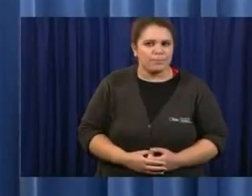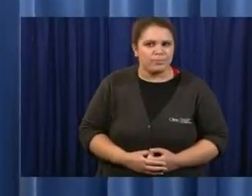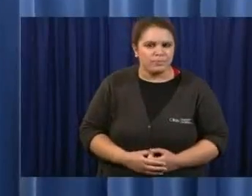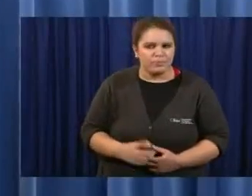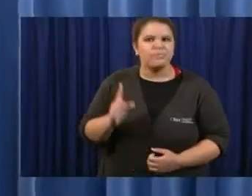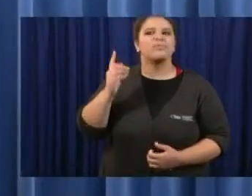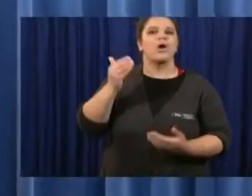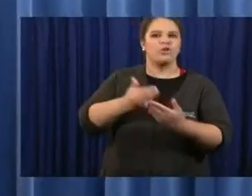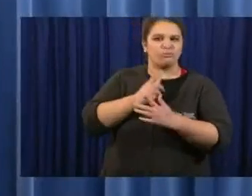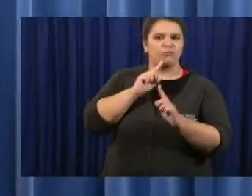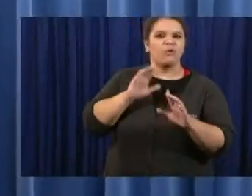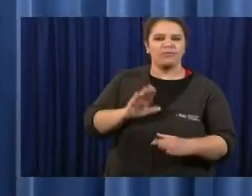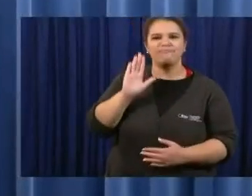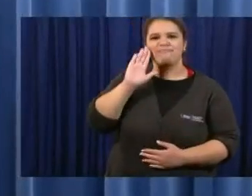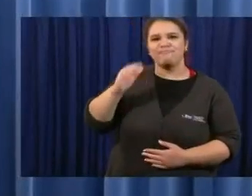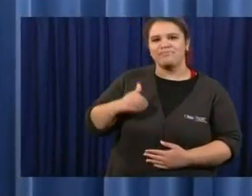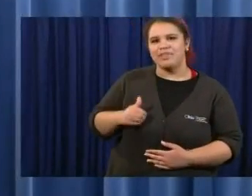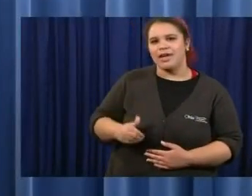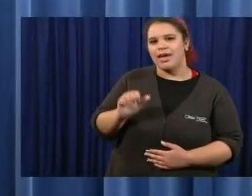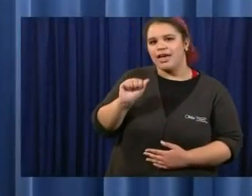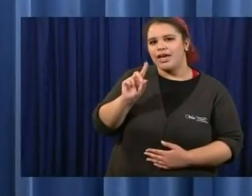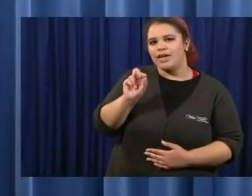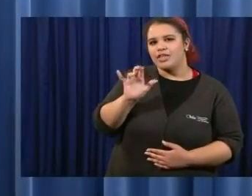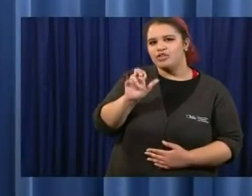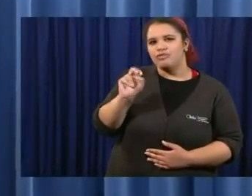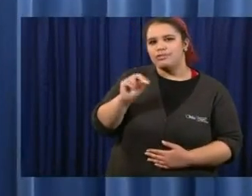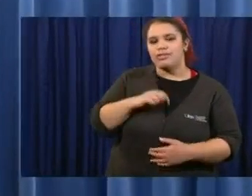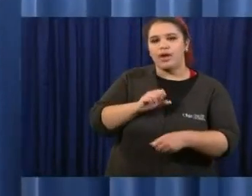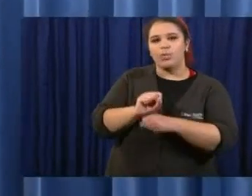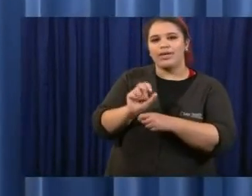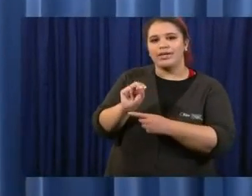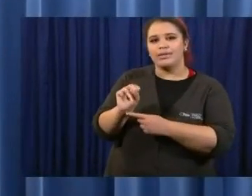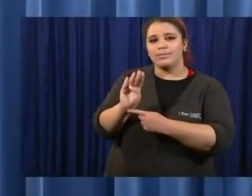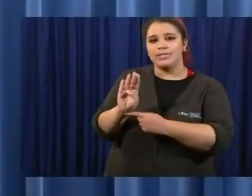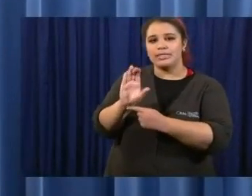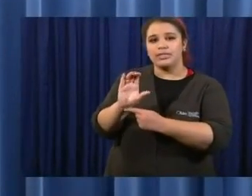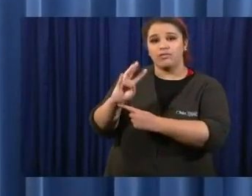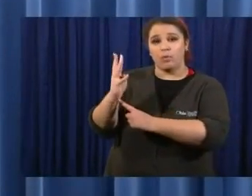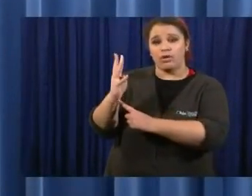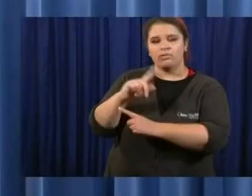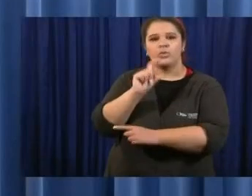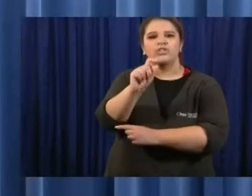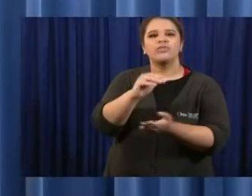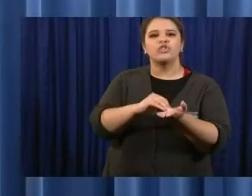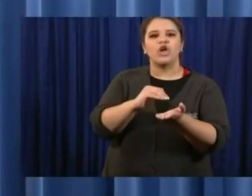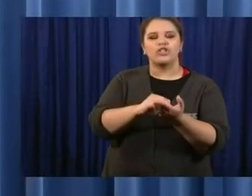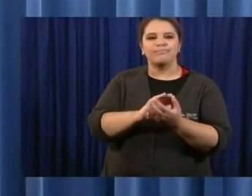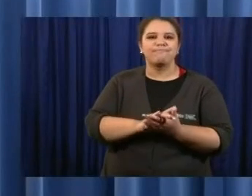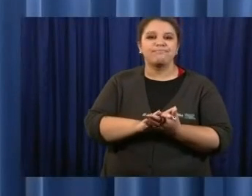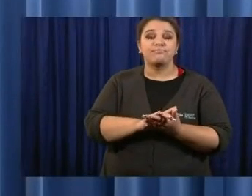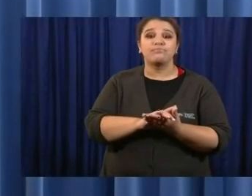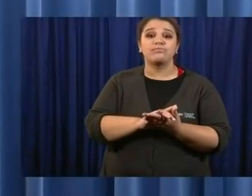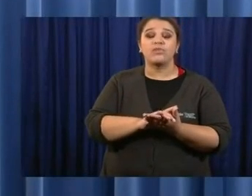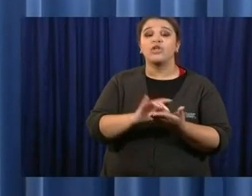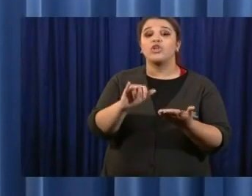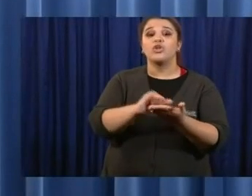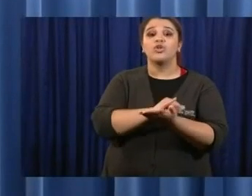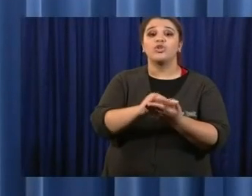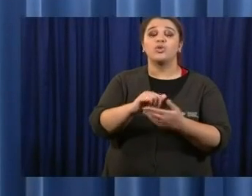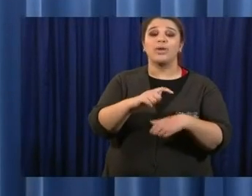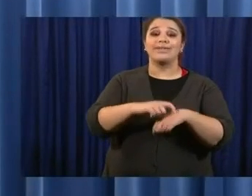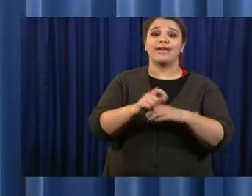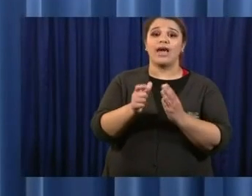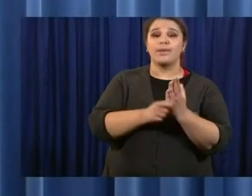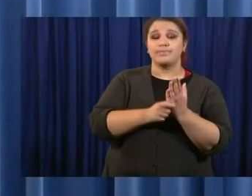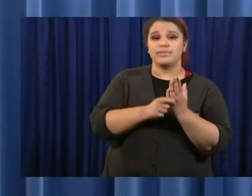Adrienne Robbins, NBC4. And my question's for Dr. Acton. The New York Times is reporting in an internal document.